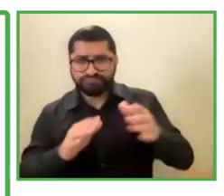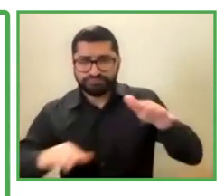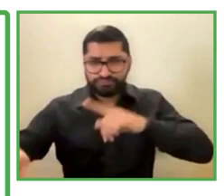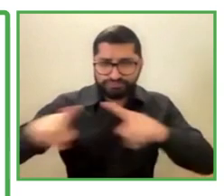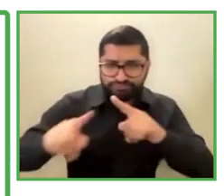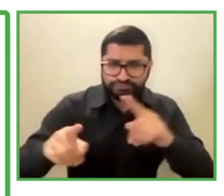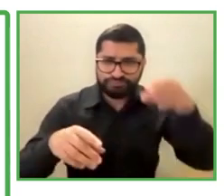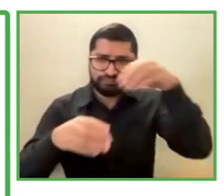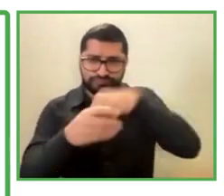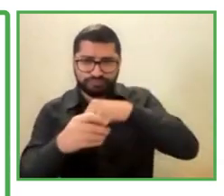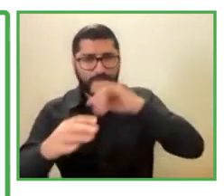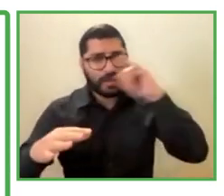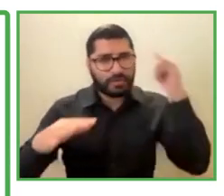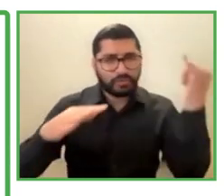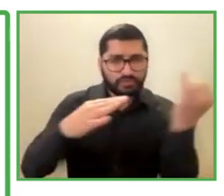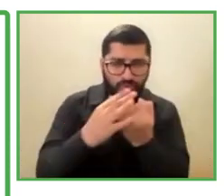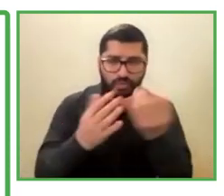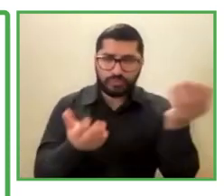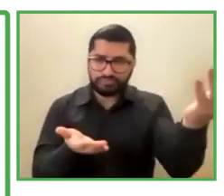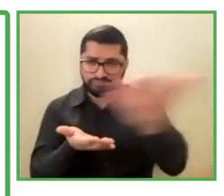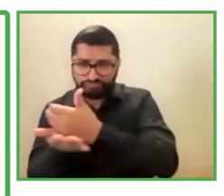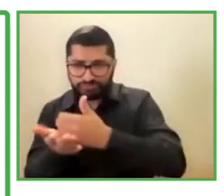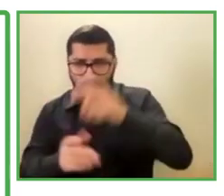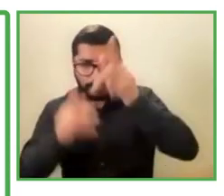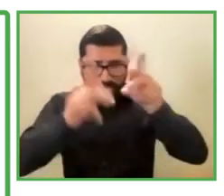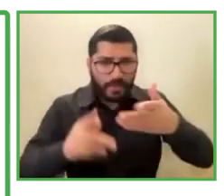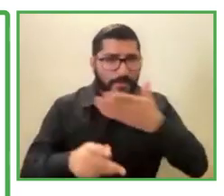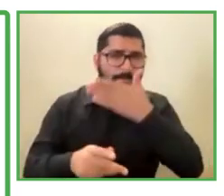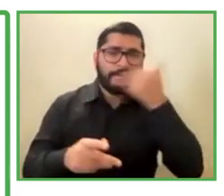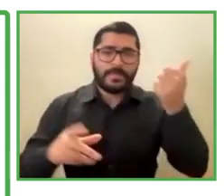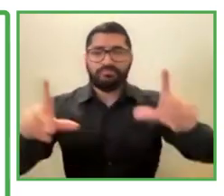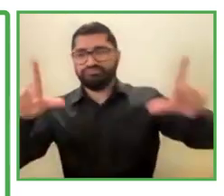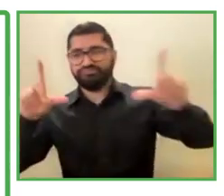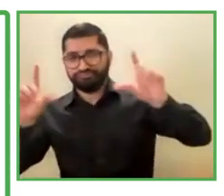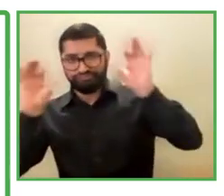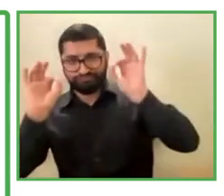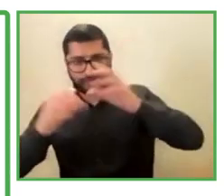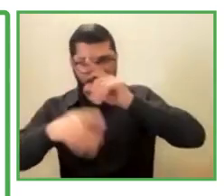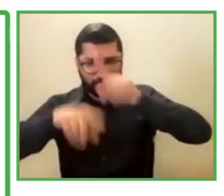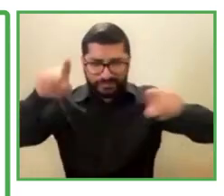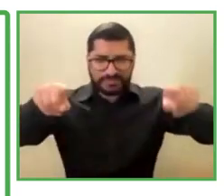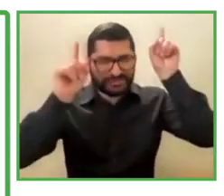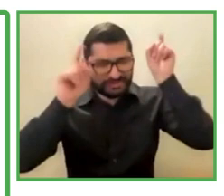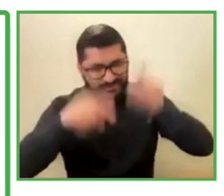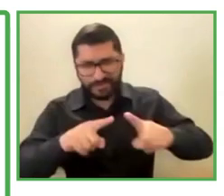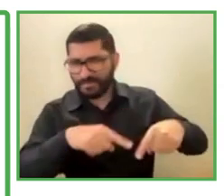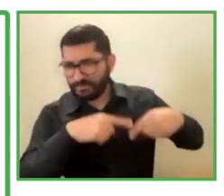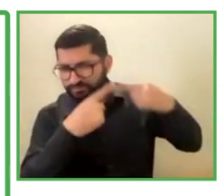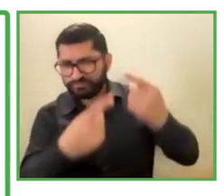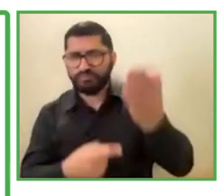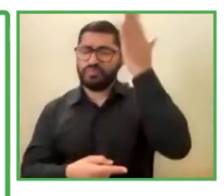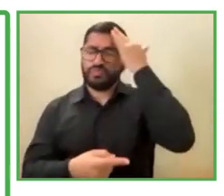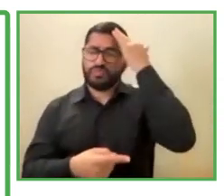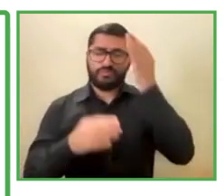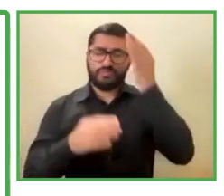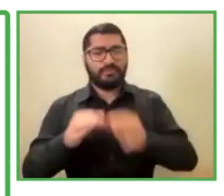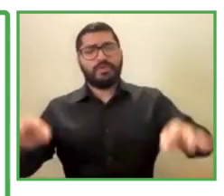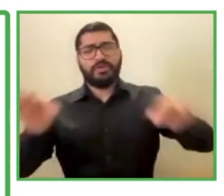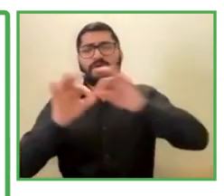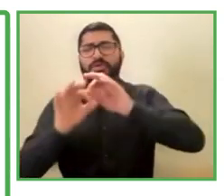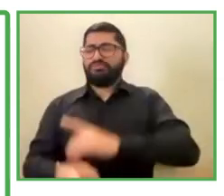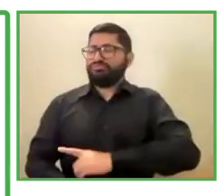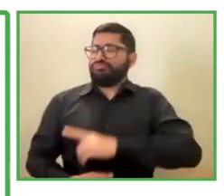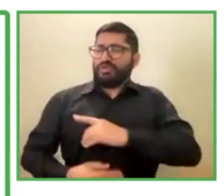Inclusive. Management. People always recognize and acknowledging the identity of all